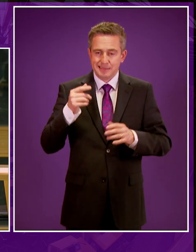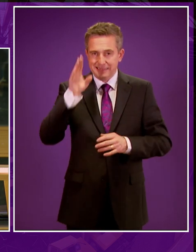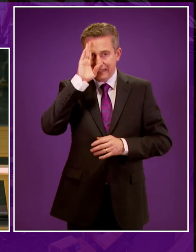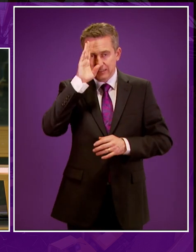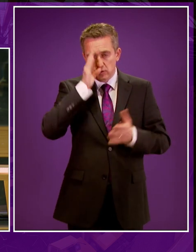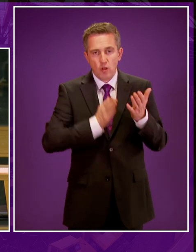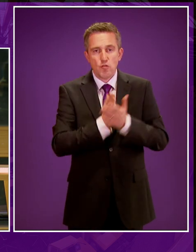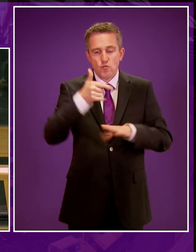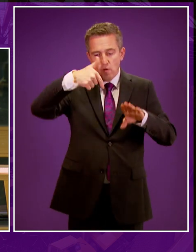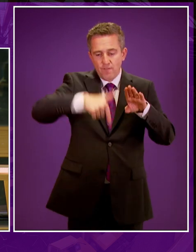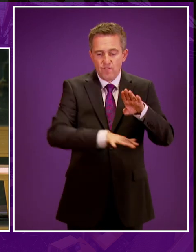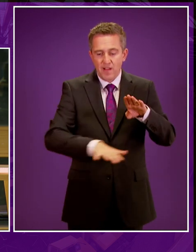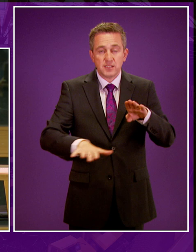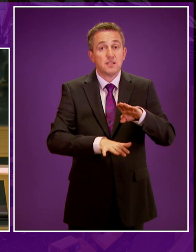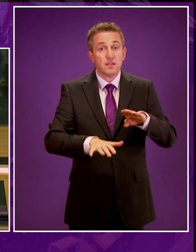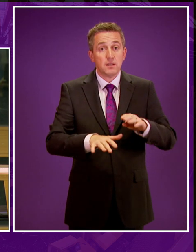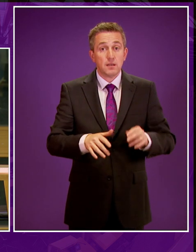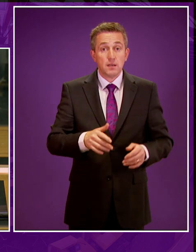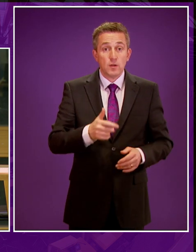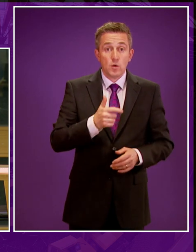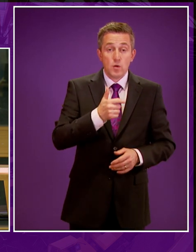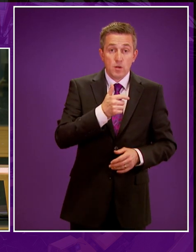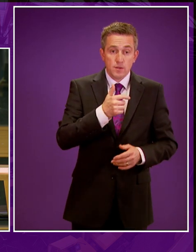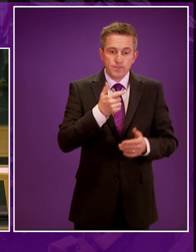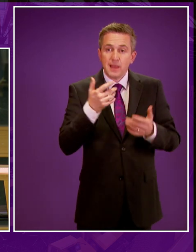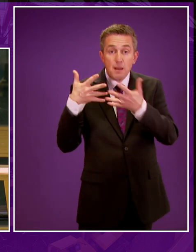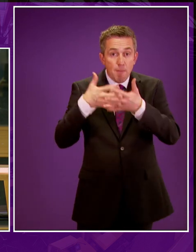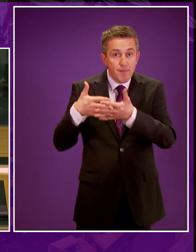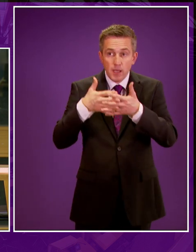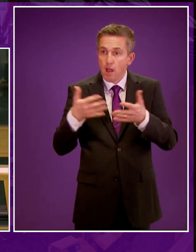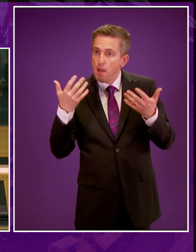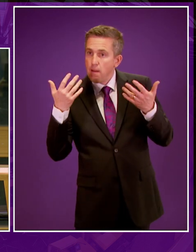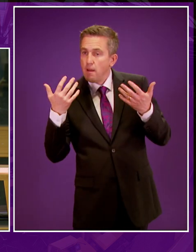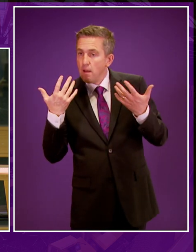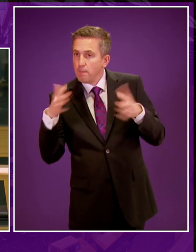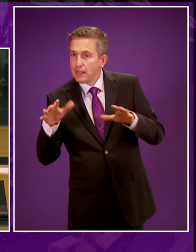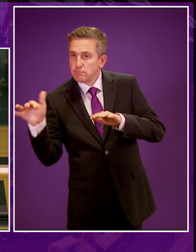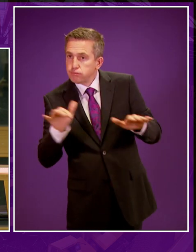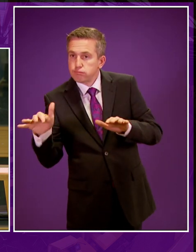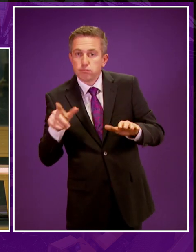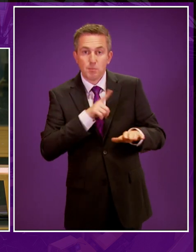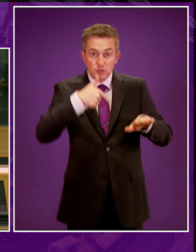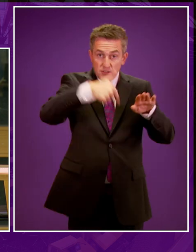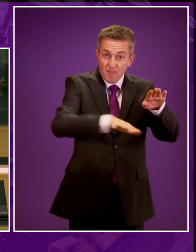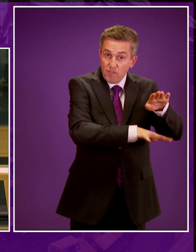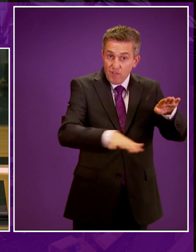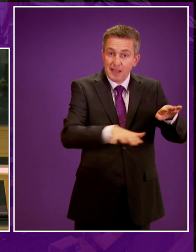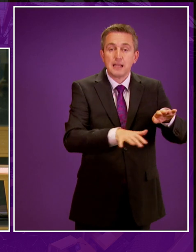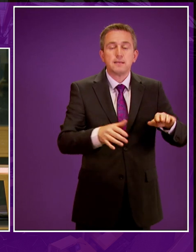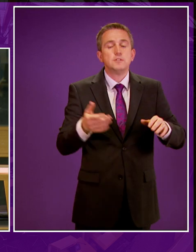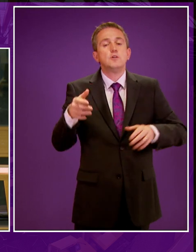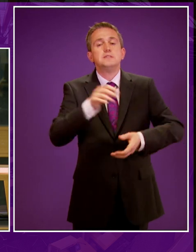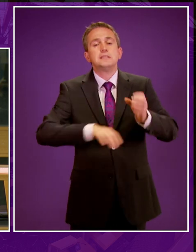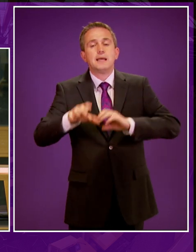fracturing. Human-induced earthquakes were plaguing large areas of the United States at that time due to fracking. And scientists were